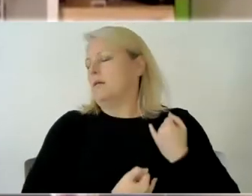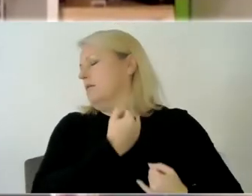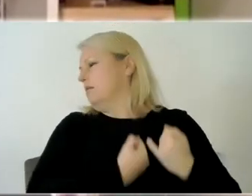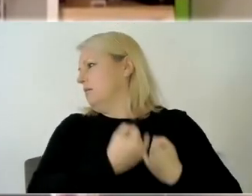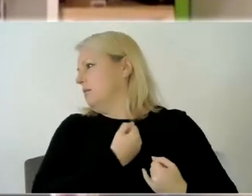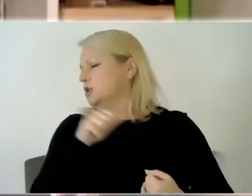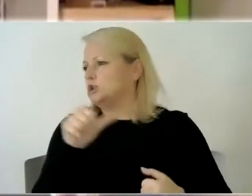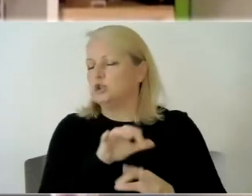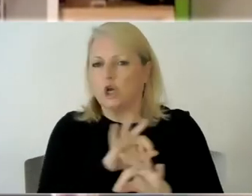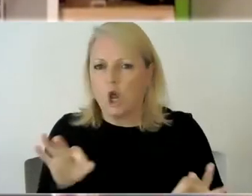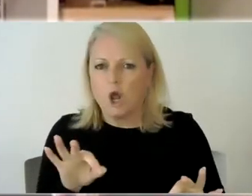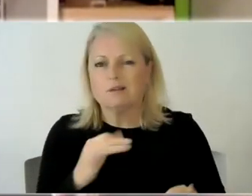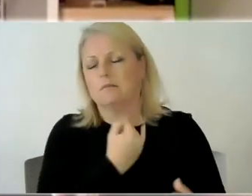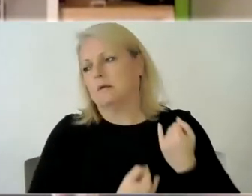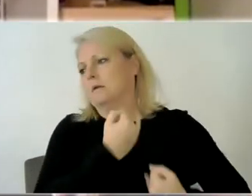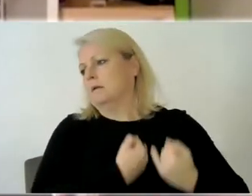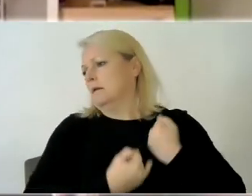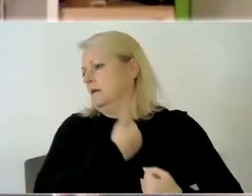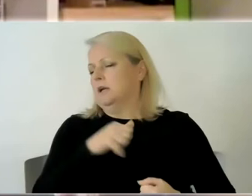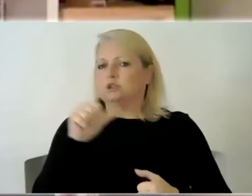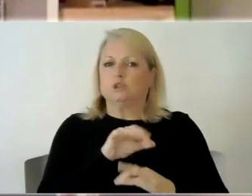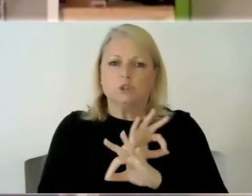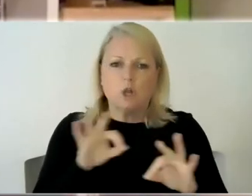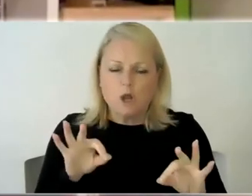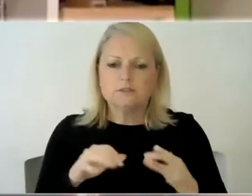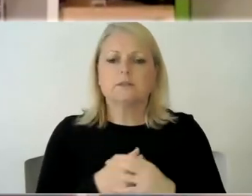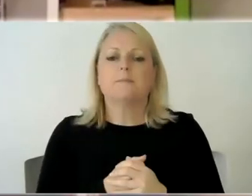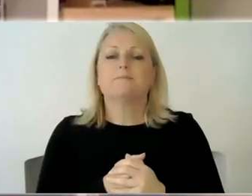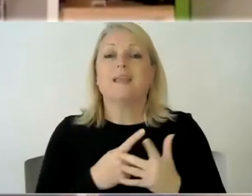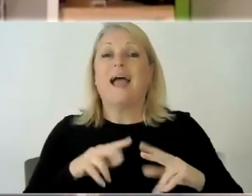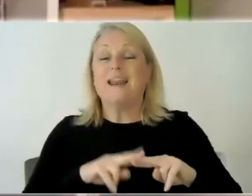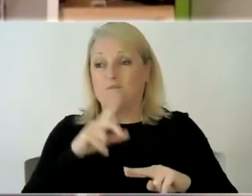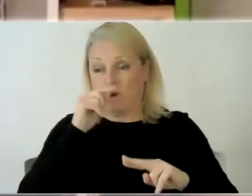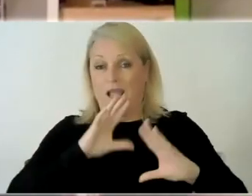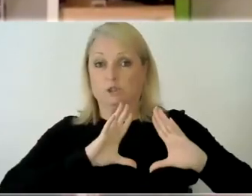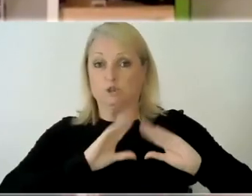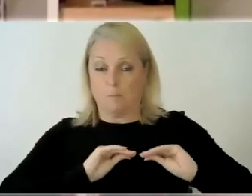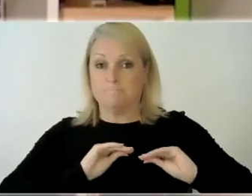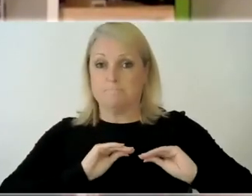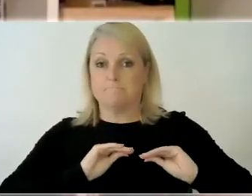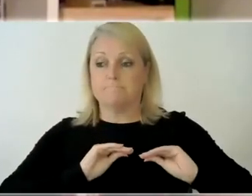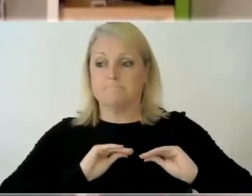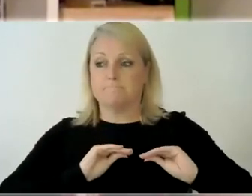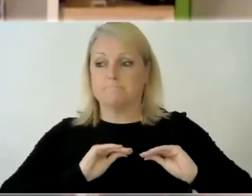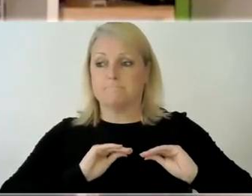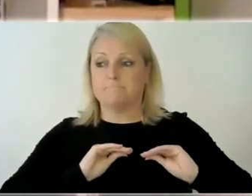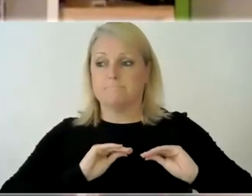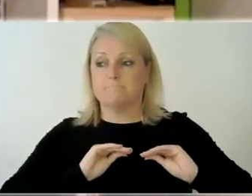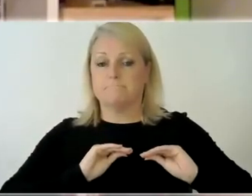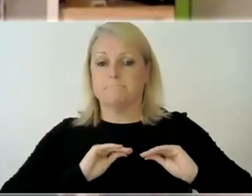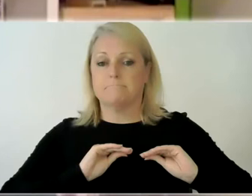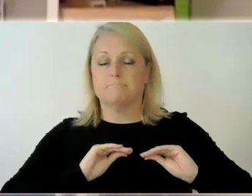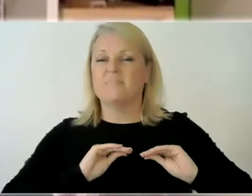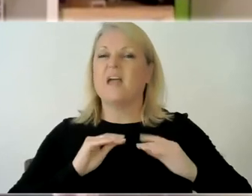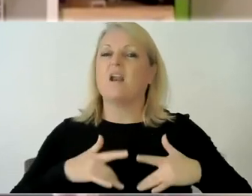like that or feeling like that and i think even if we manage to stop that that seems to allow these things to